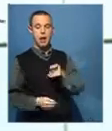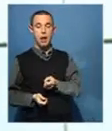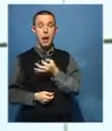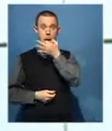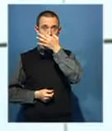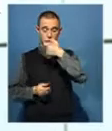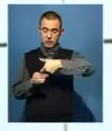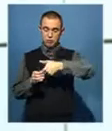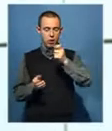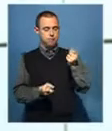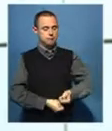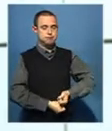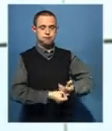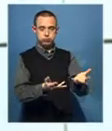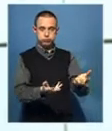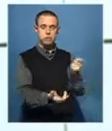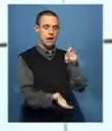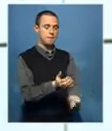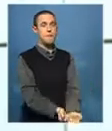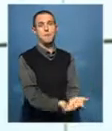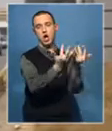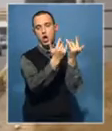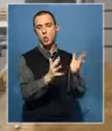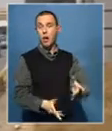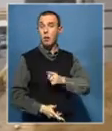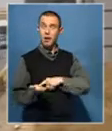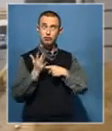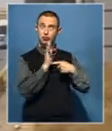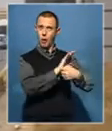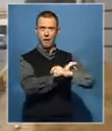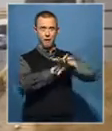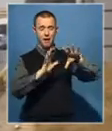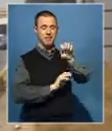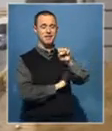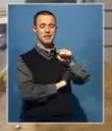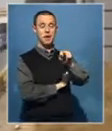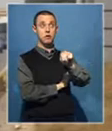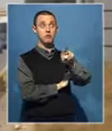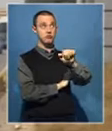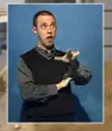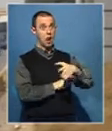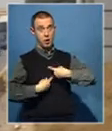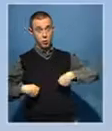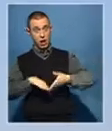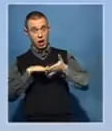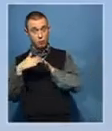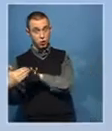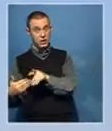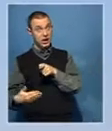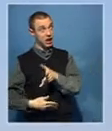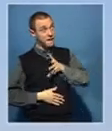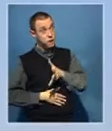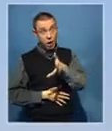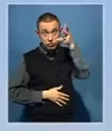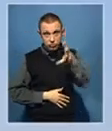ban them and tell central and the minister of transport that we don't want this system. Gosatu says roadblocks by central are illegal and